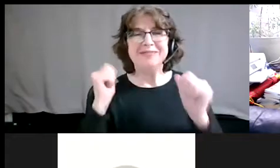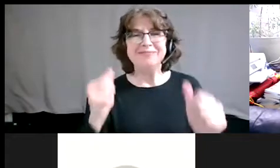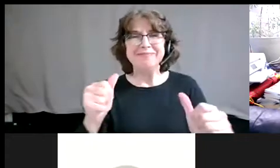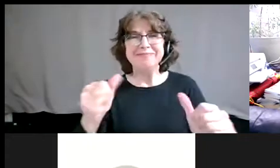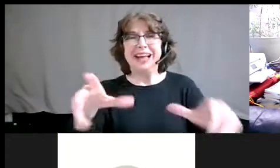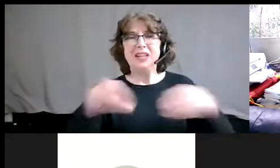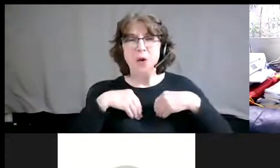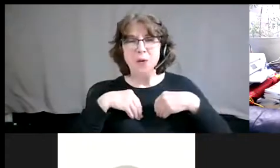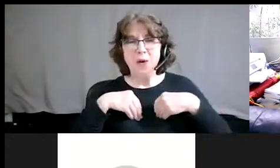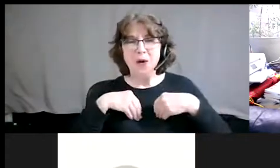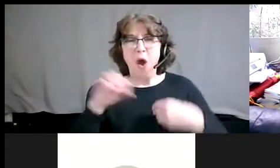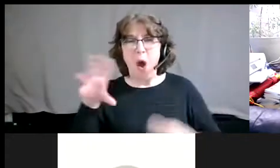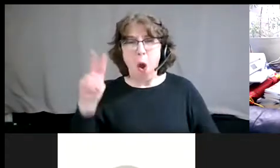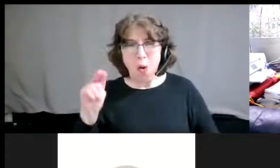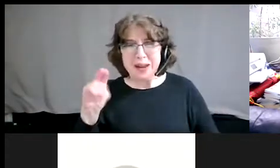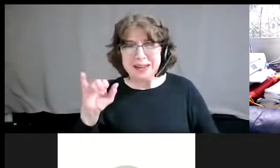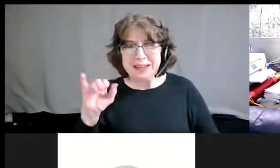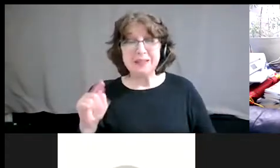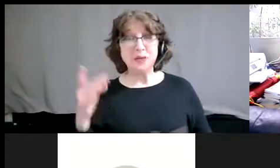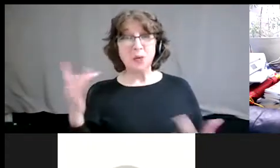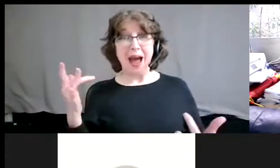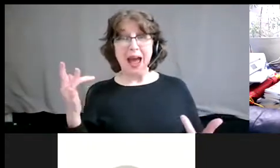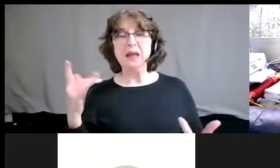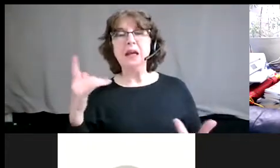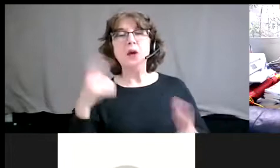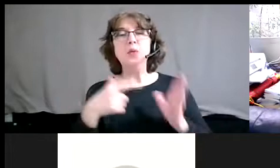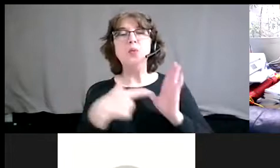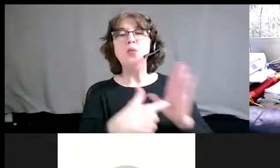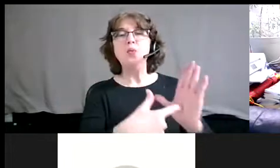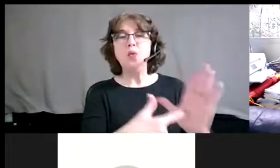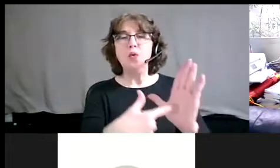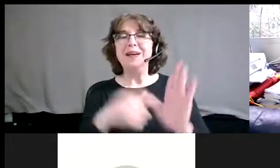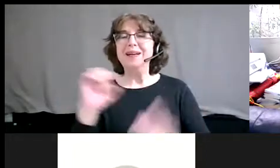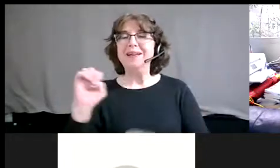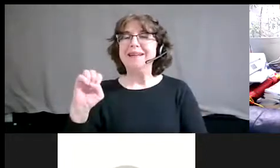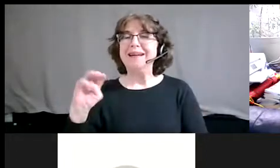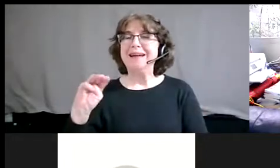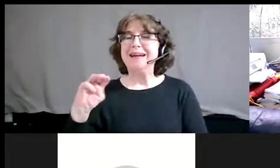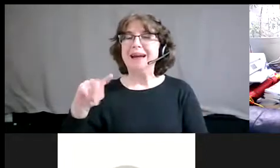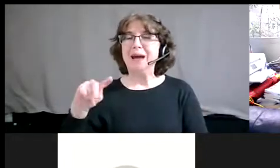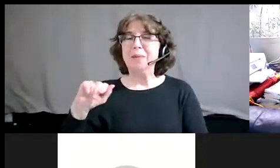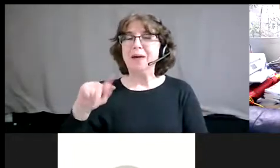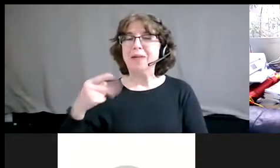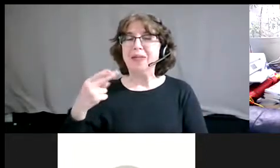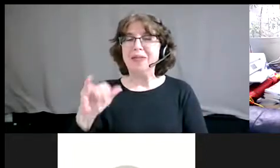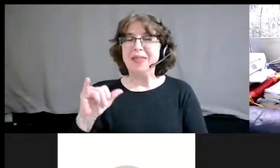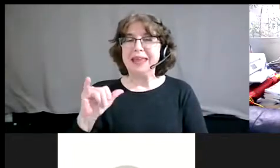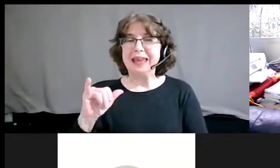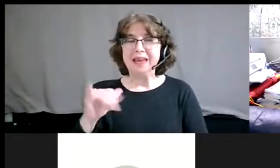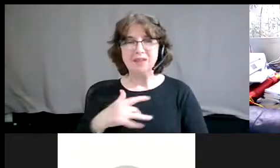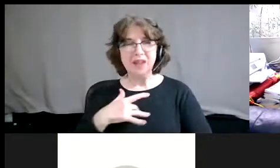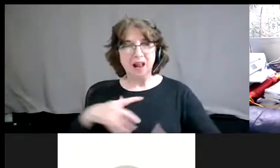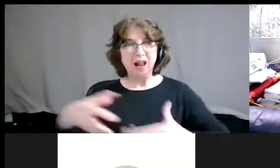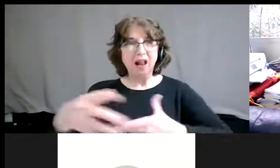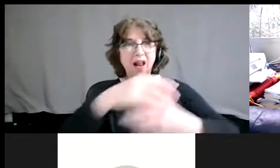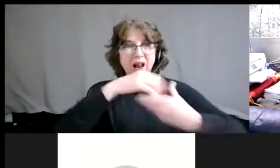that you're feeling empathy. One of the first sort of research projects I did was on the